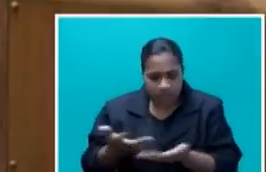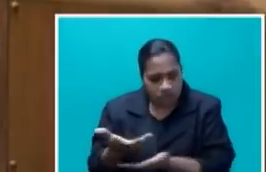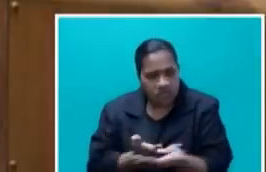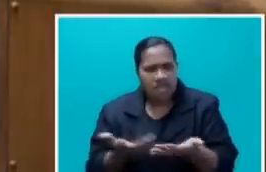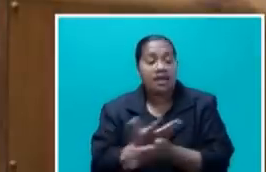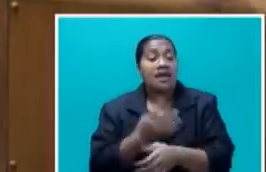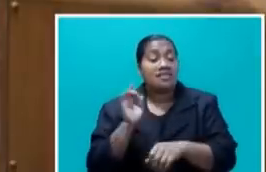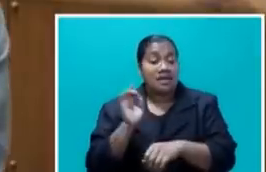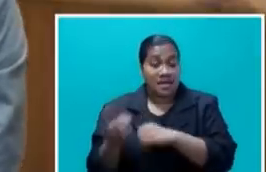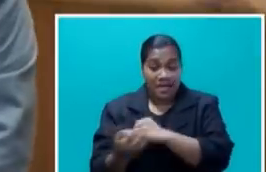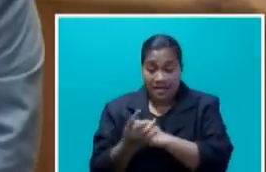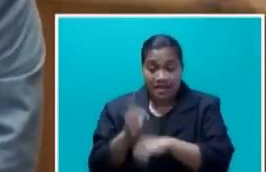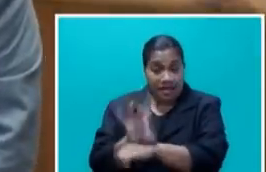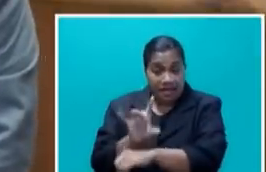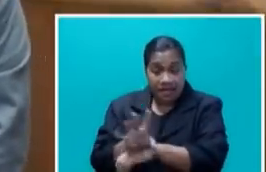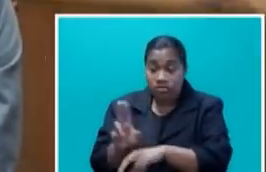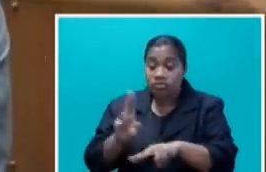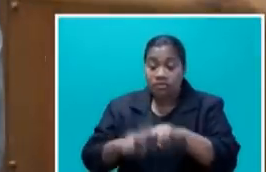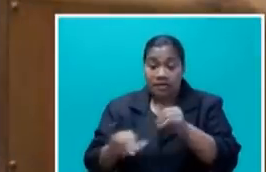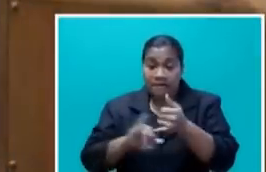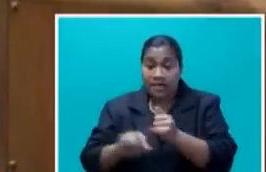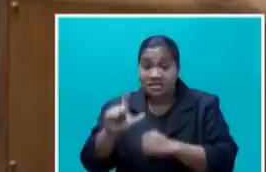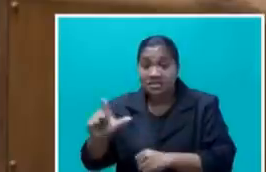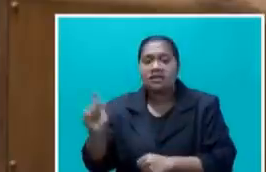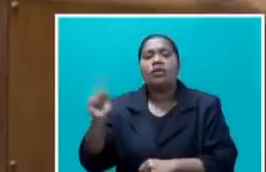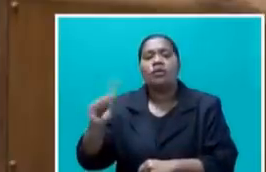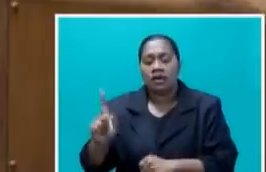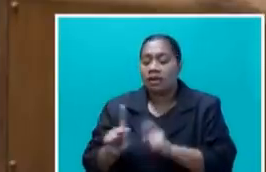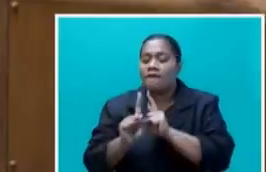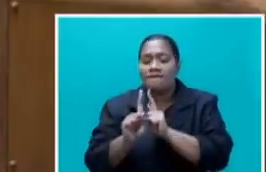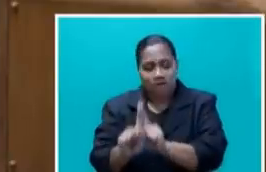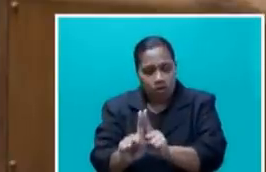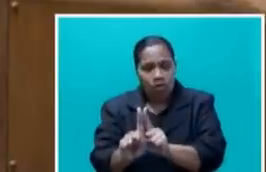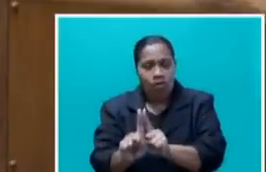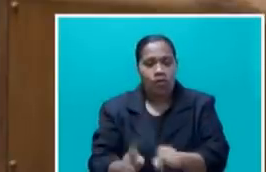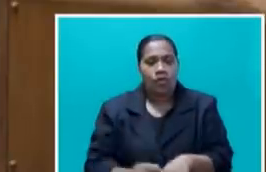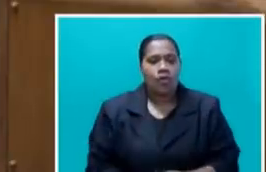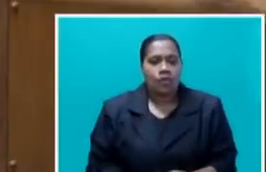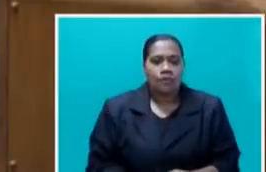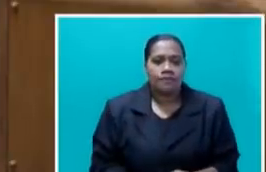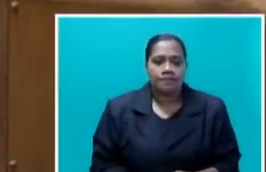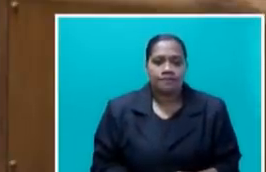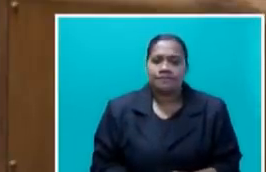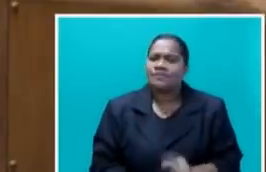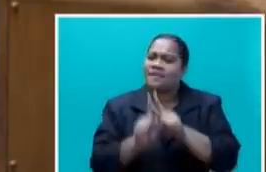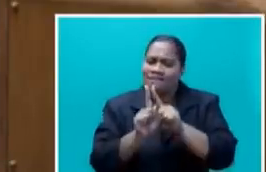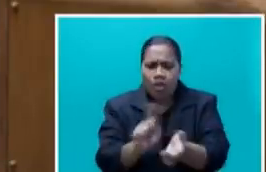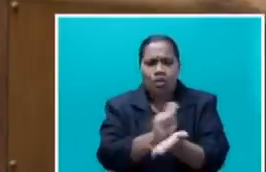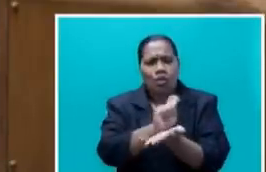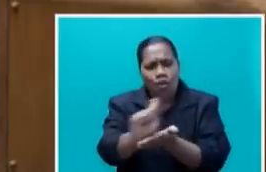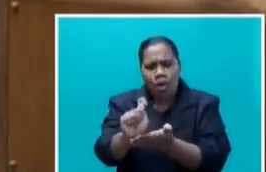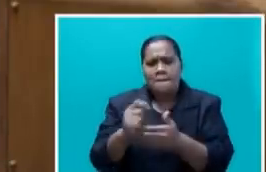And the advice given to FSC was to follow the transparent process as laid